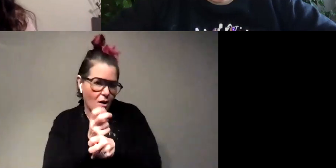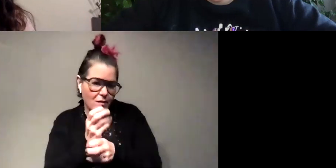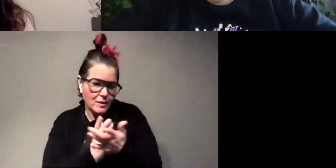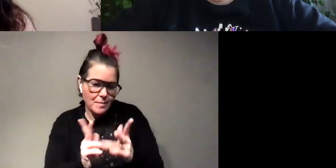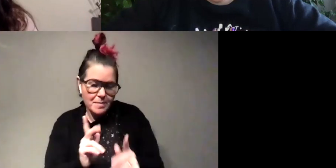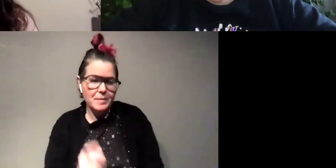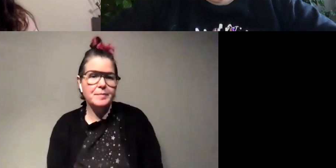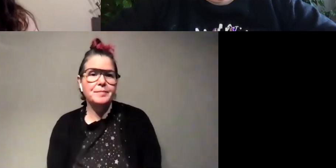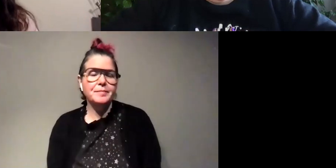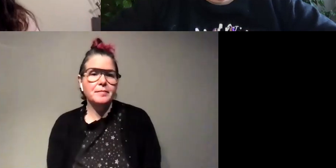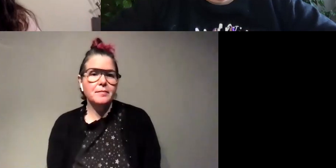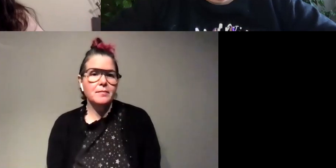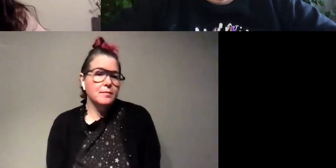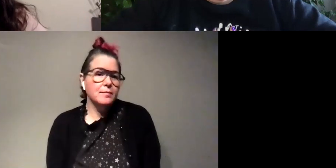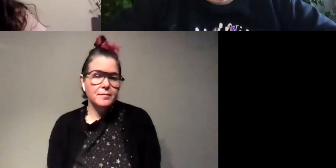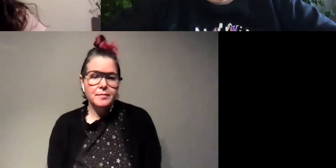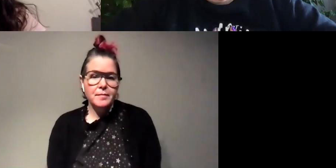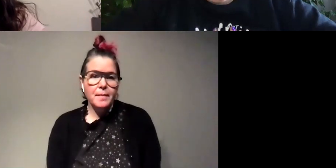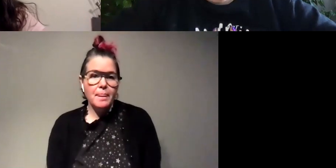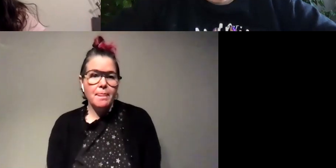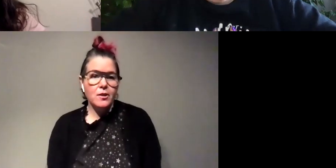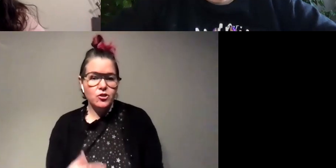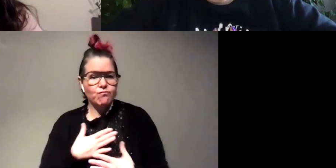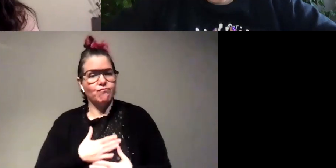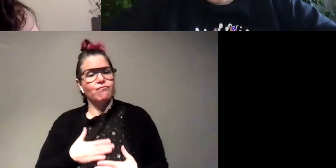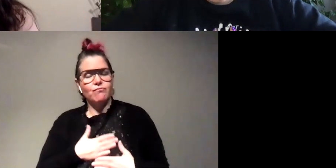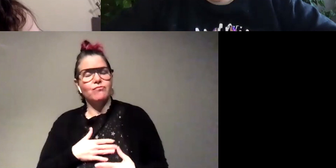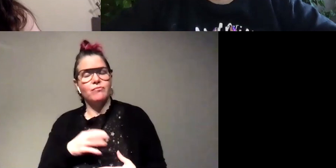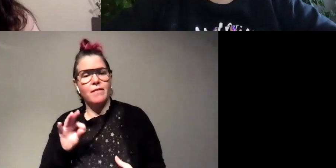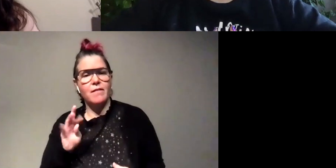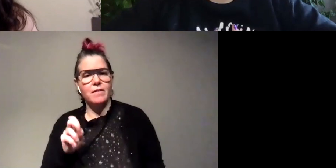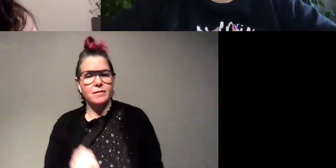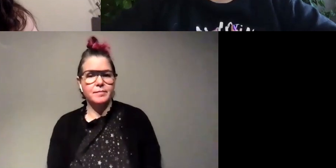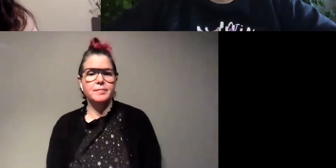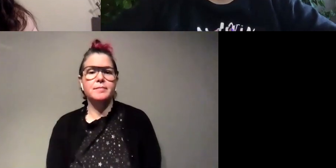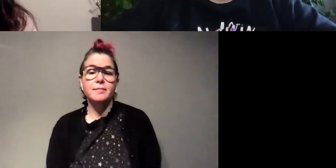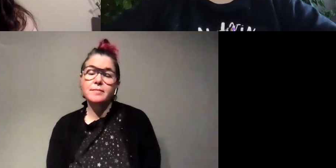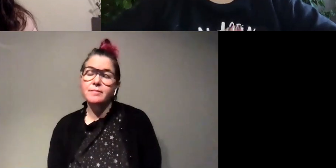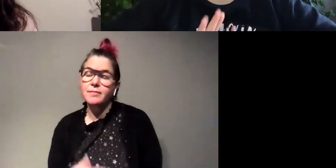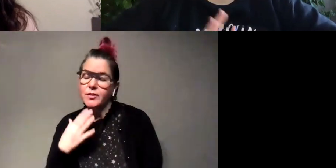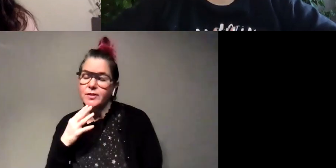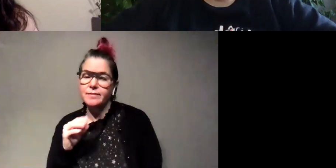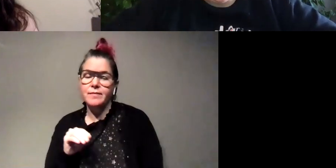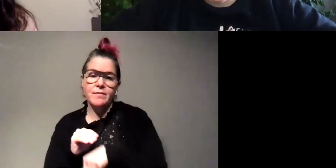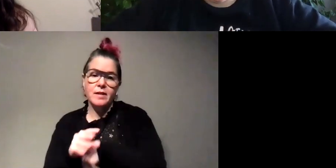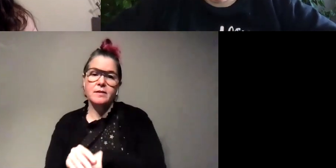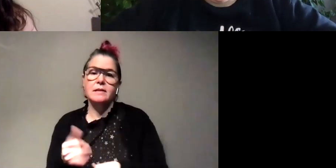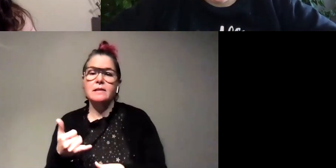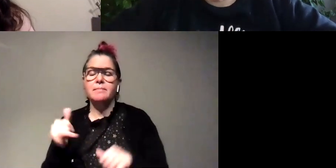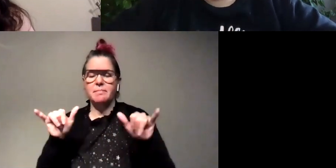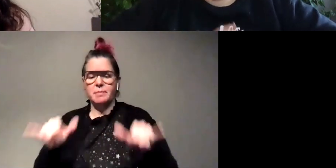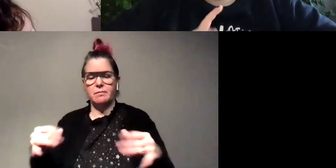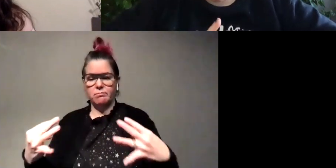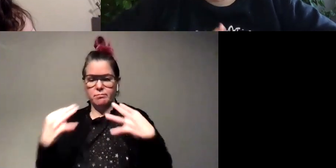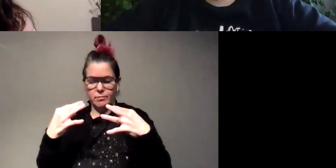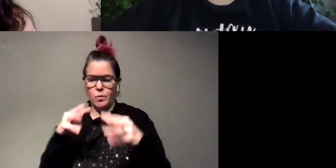but um yeah and just enjoy the fireflies that's awesome okay you still have everybody's attention in the world